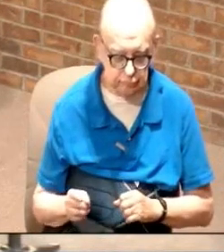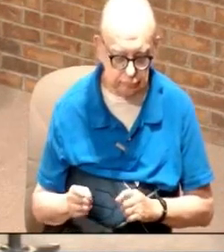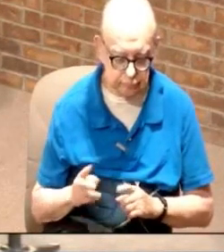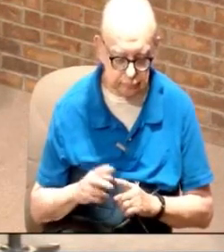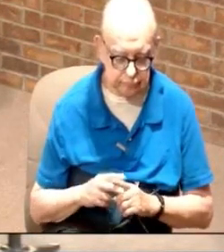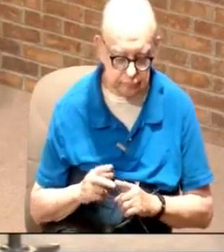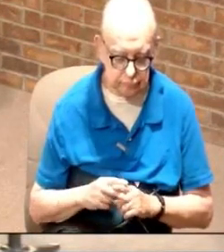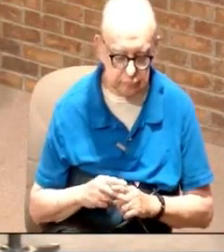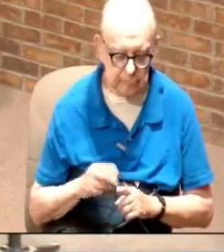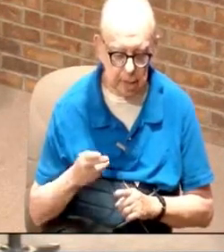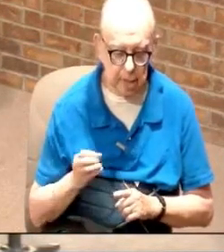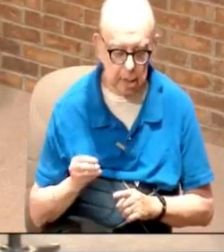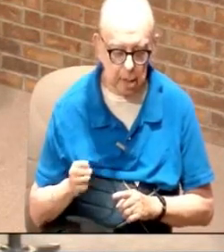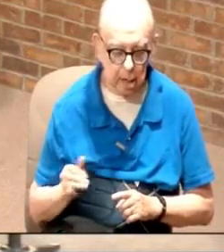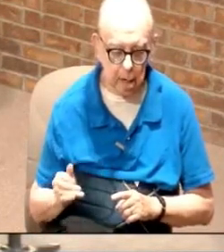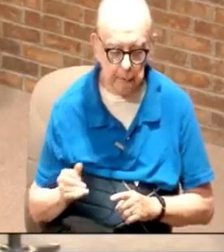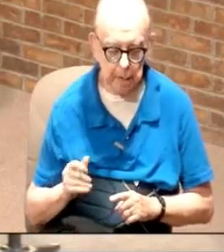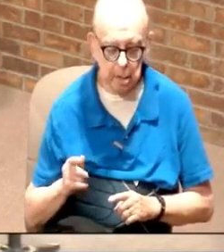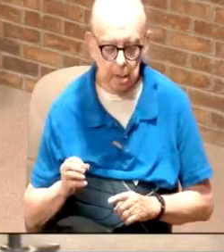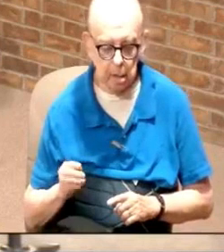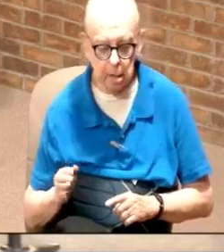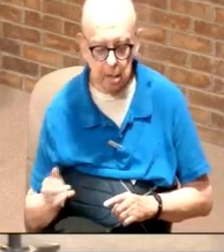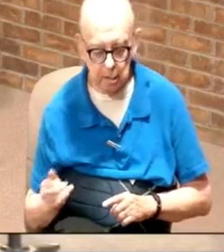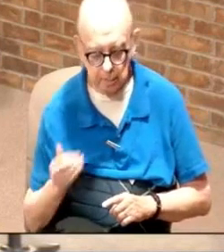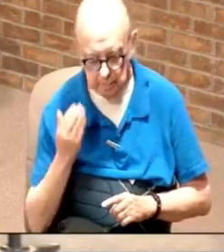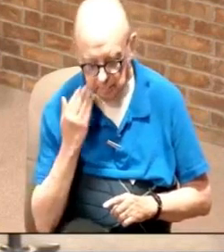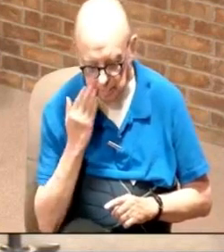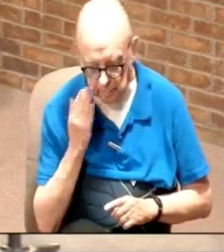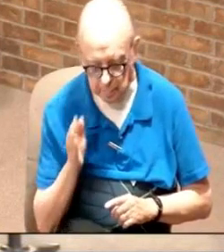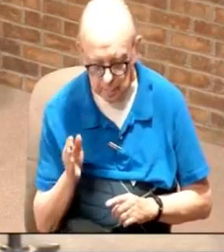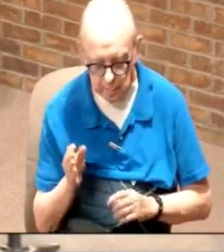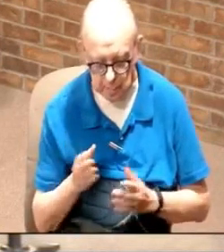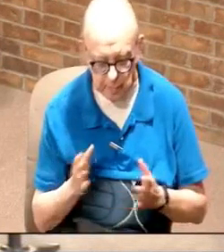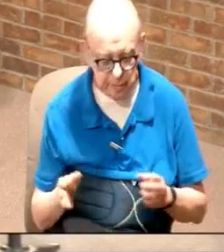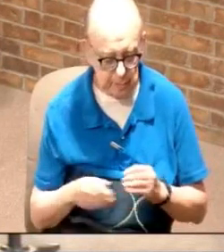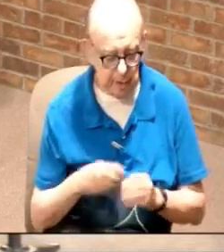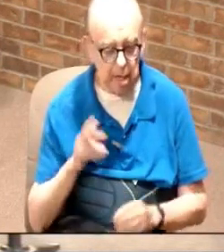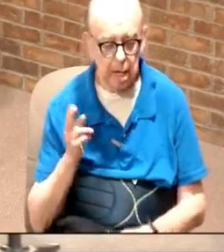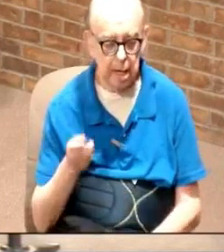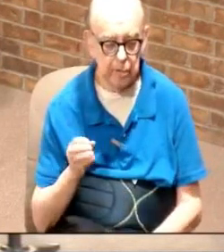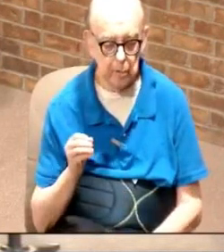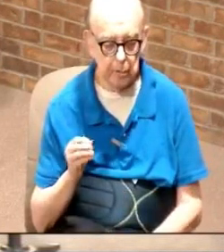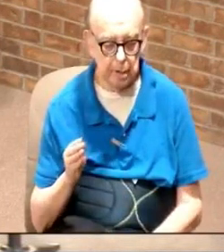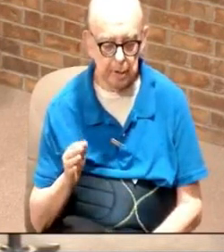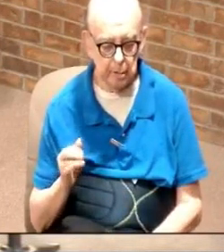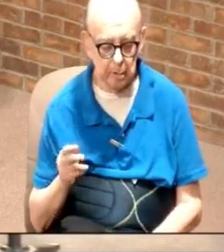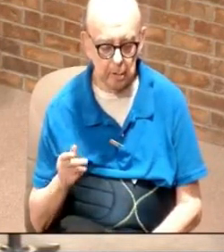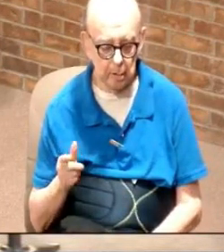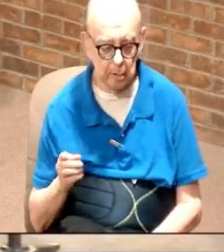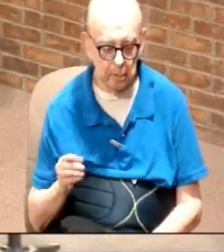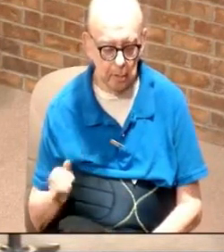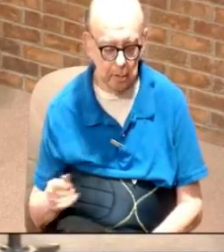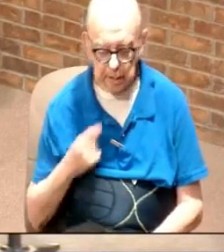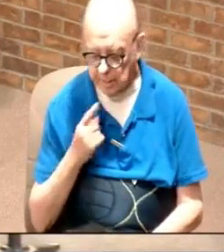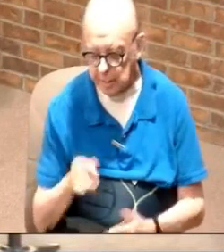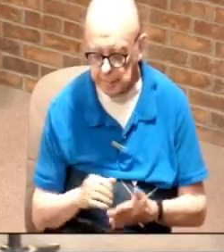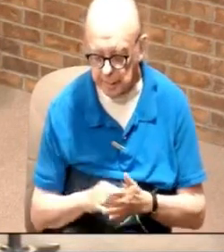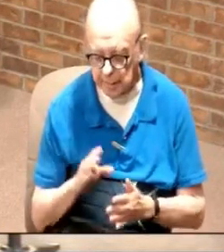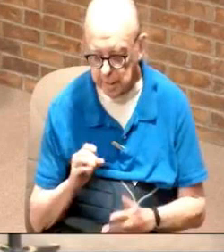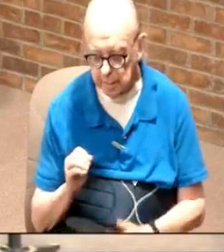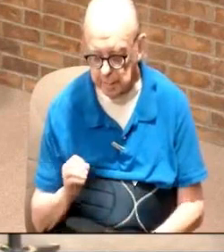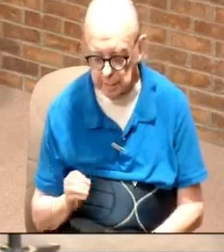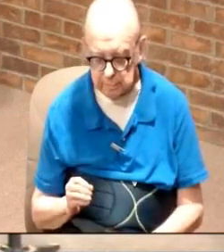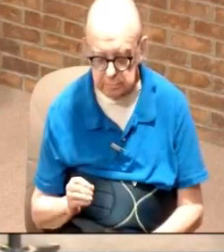a job at Hobby Lobby I don't know if you know much about Hobby Lobby but let me tell you about Hobby Lobby